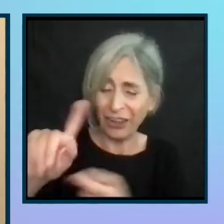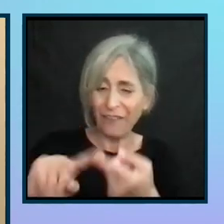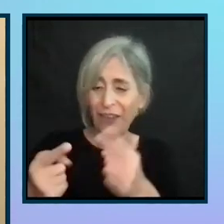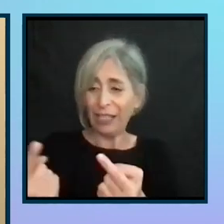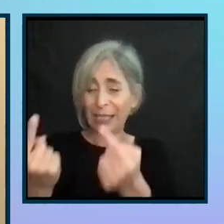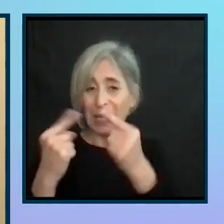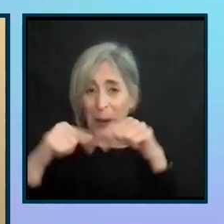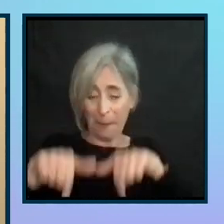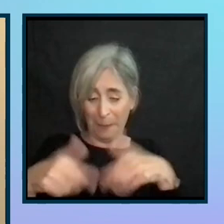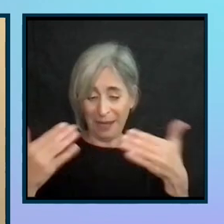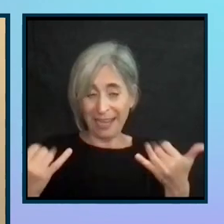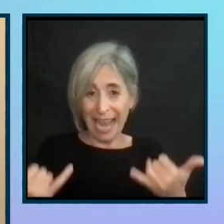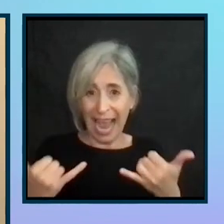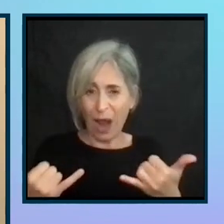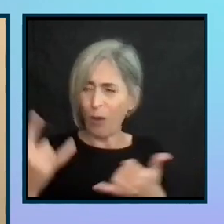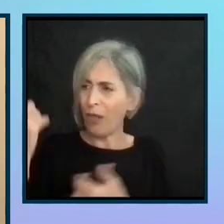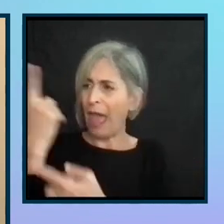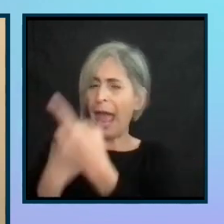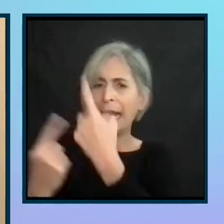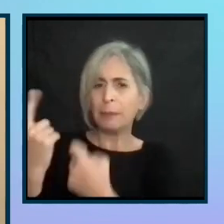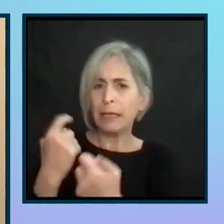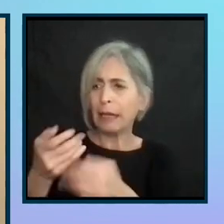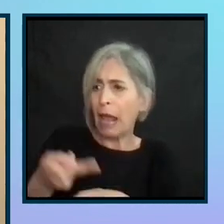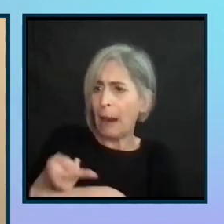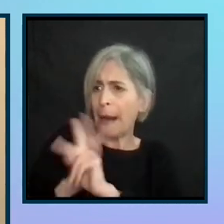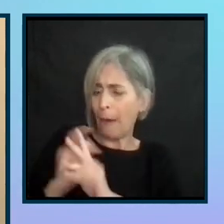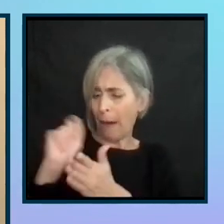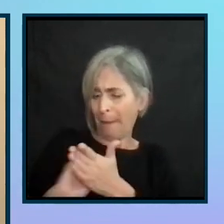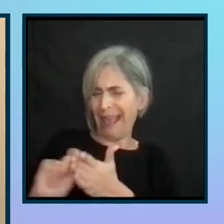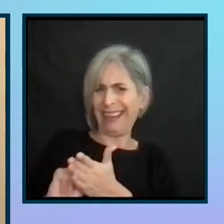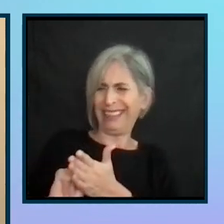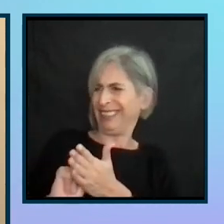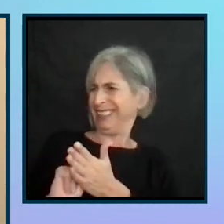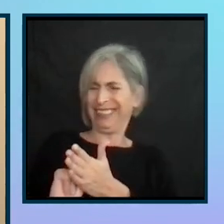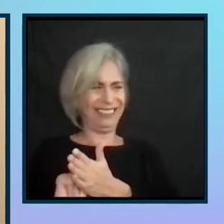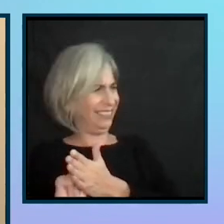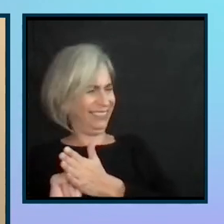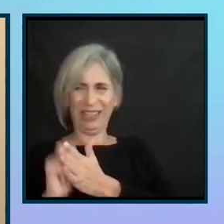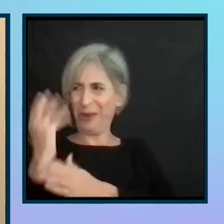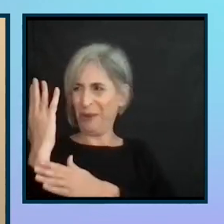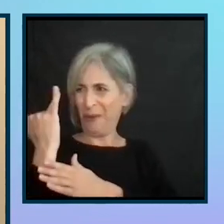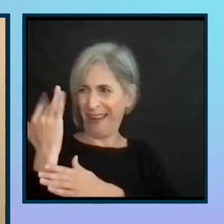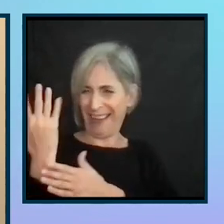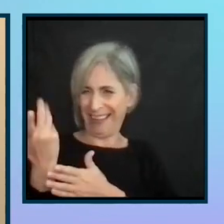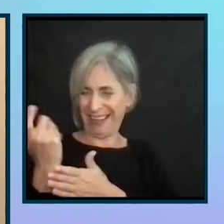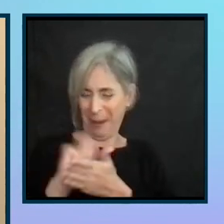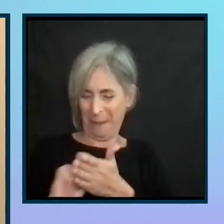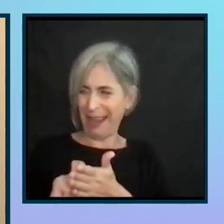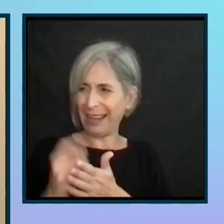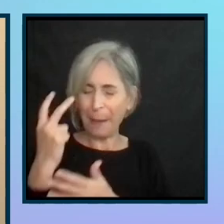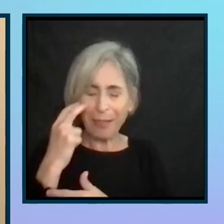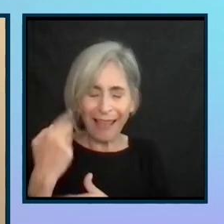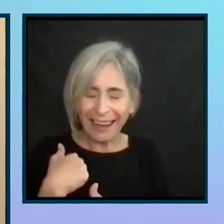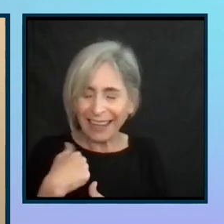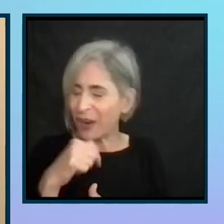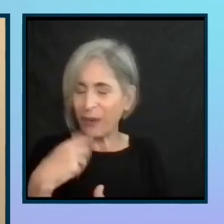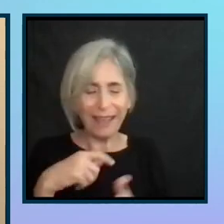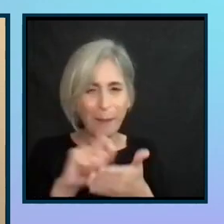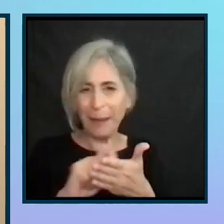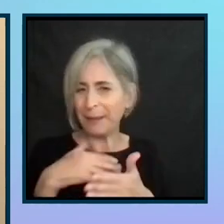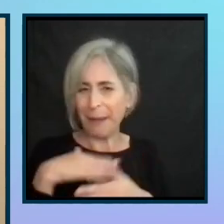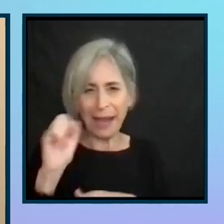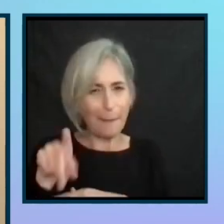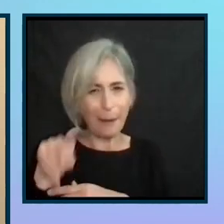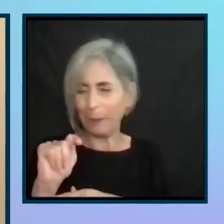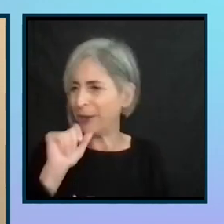over now and they asked me if they could borrow a pen, I said, what are you talking about? You know, as a blind guy, I actually have no pens in my